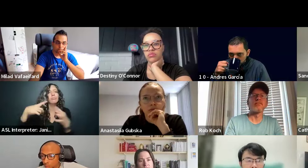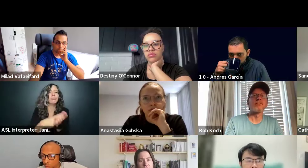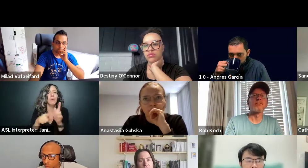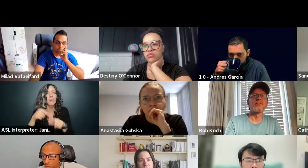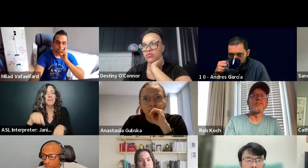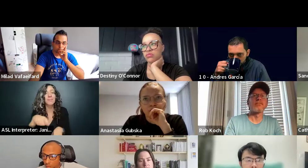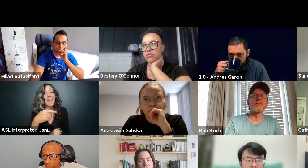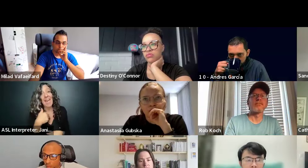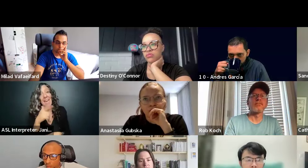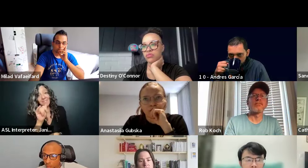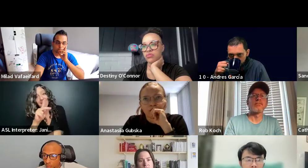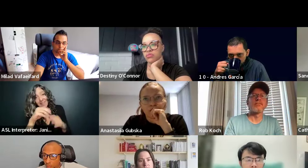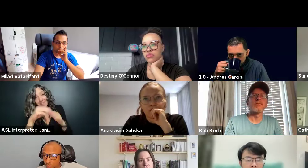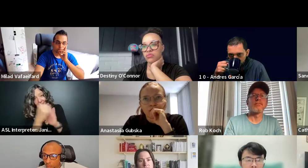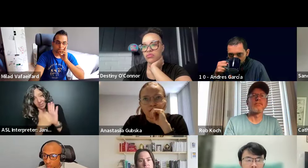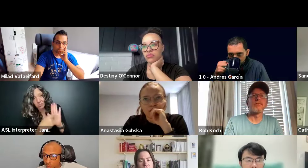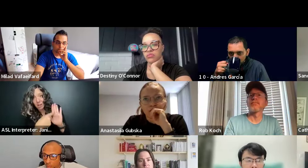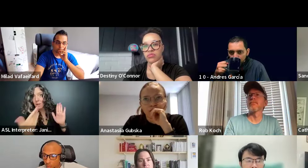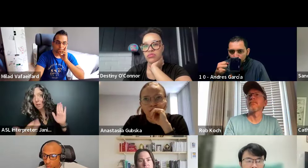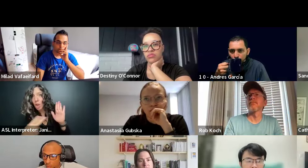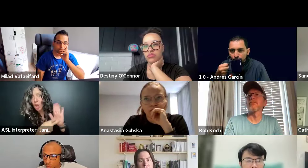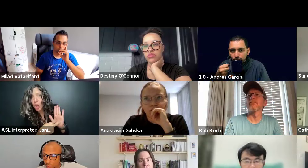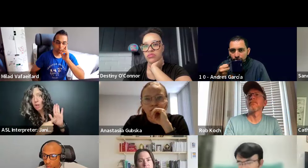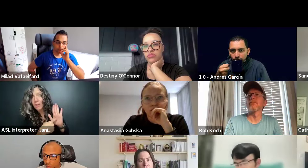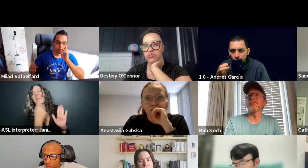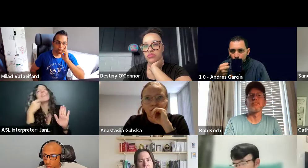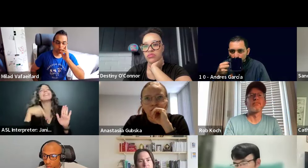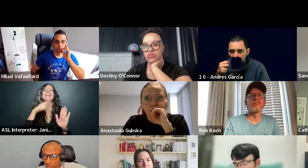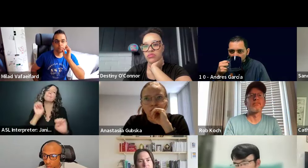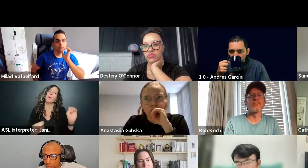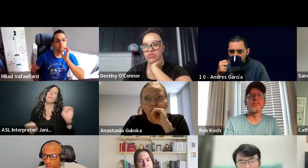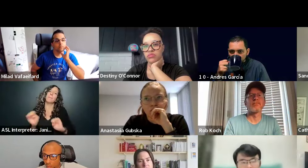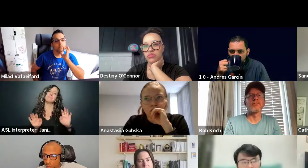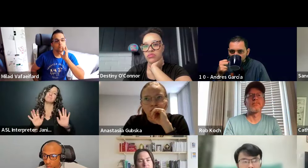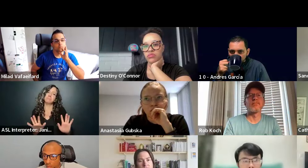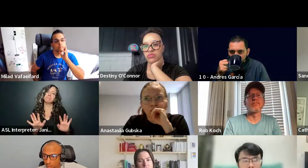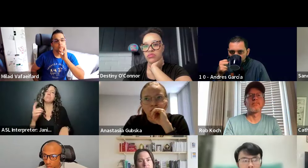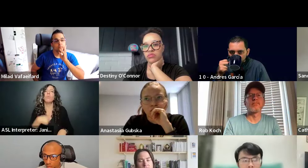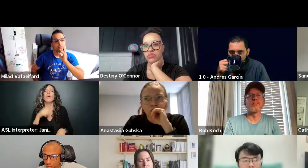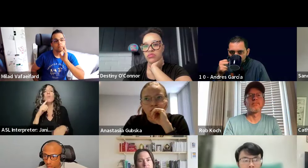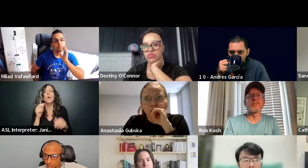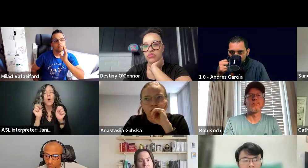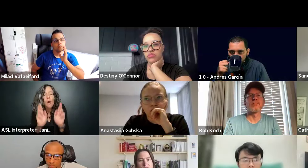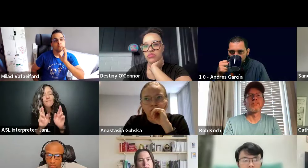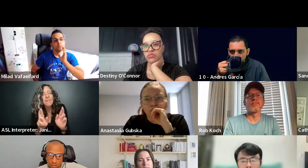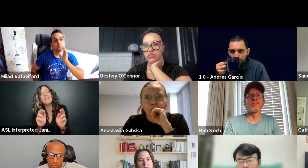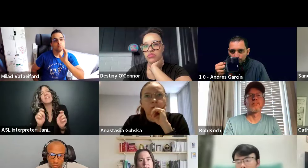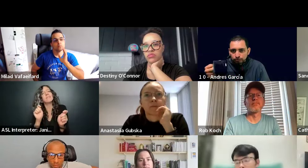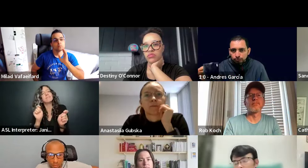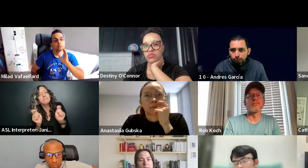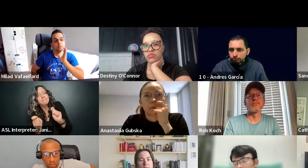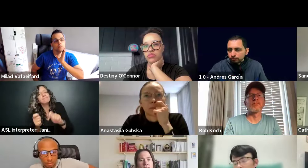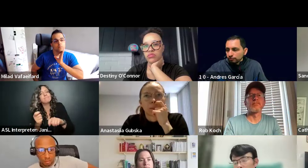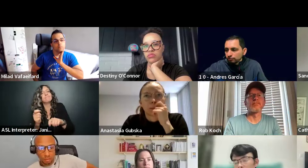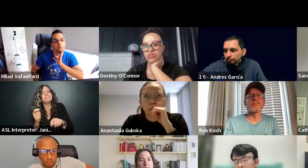check that out. It's an experiment. Hopefully it will, we will adopt and adapt it and improve it over time.